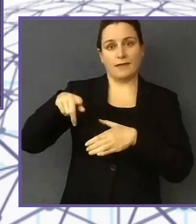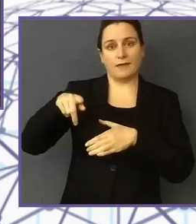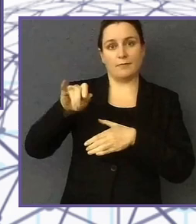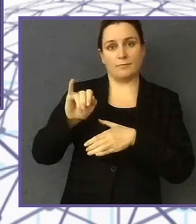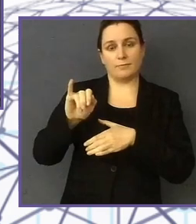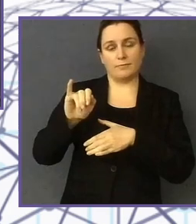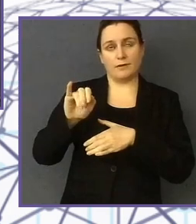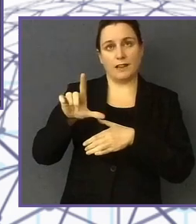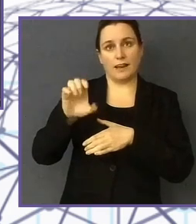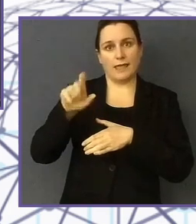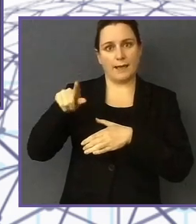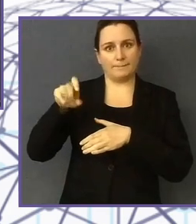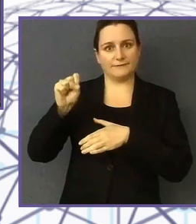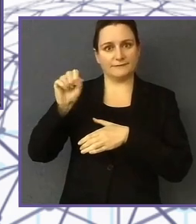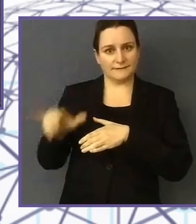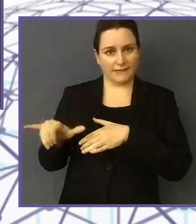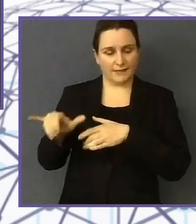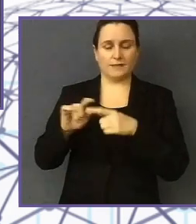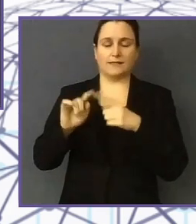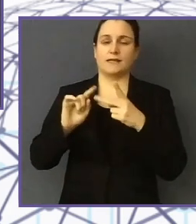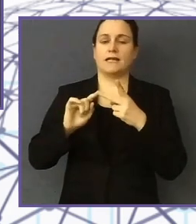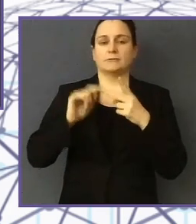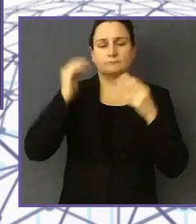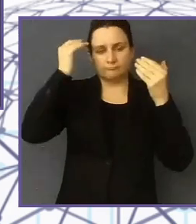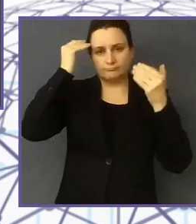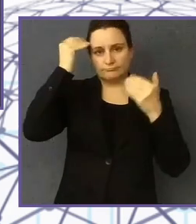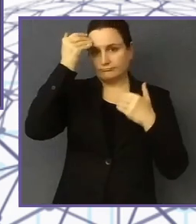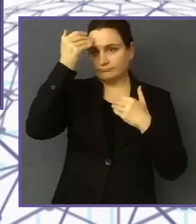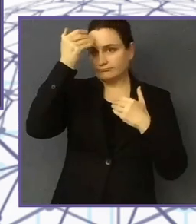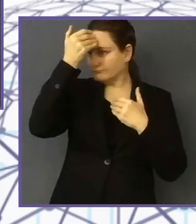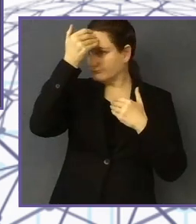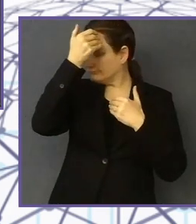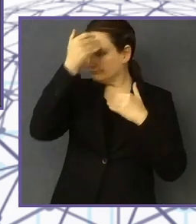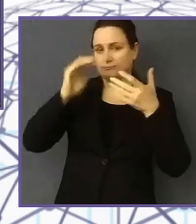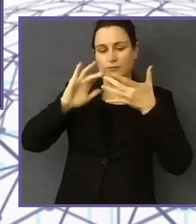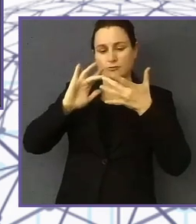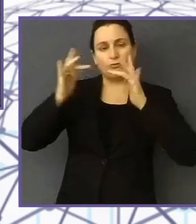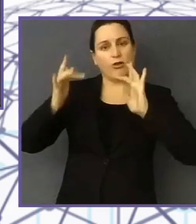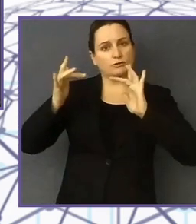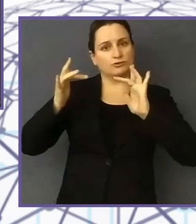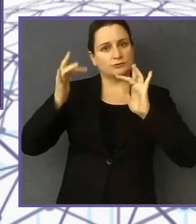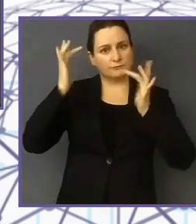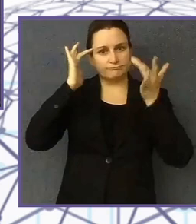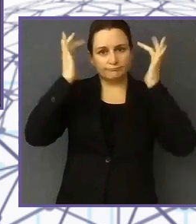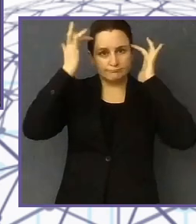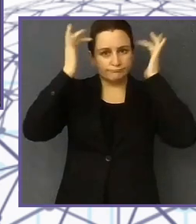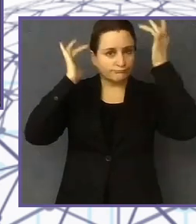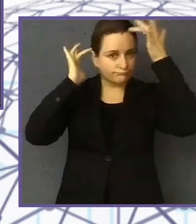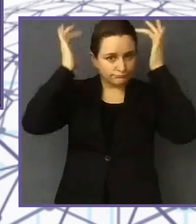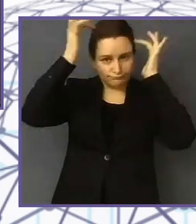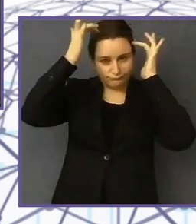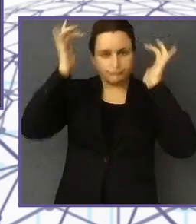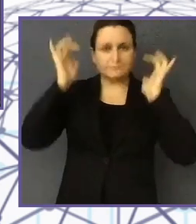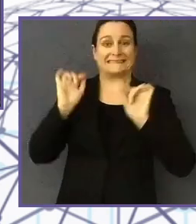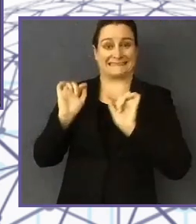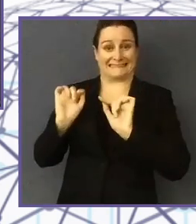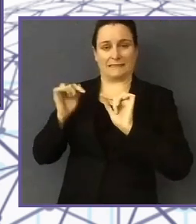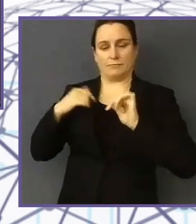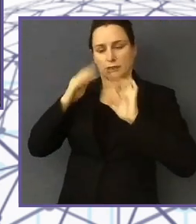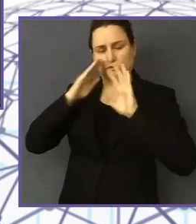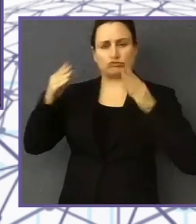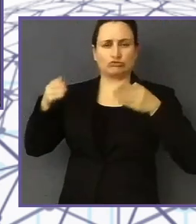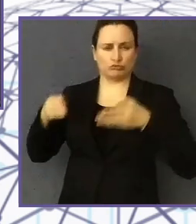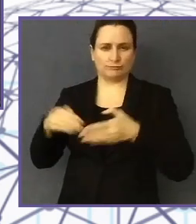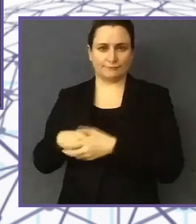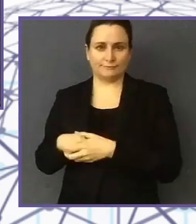nurses and activists who want to resolve the problem of people who have a brain disease. In Africa, we have 10